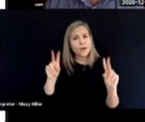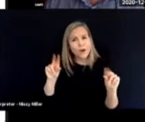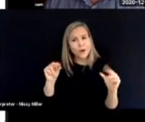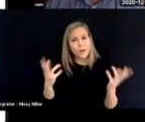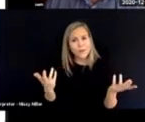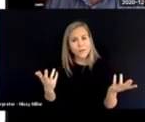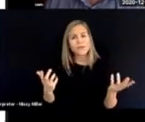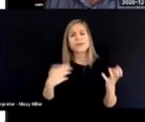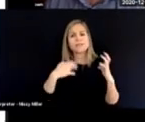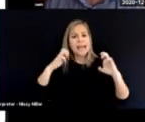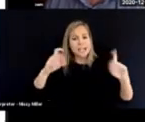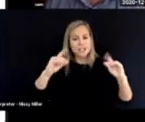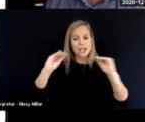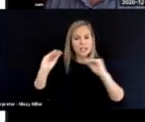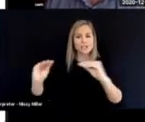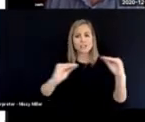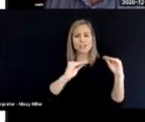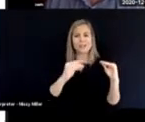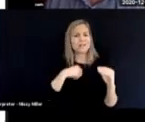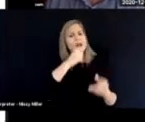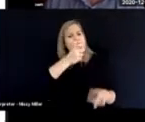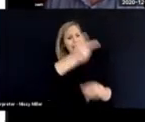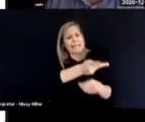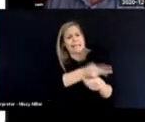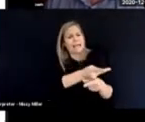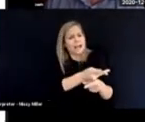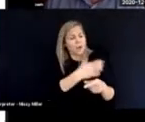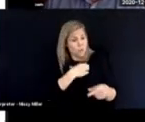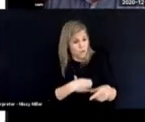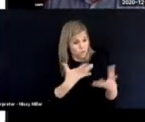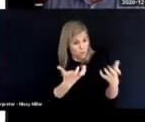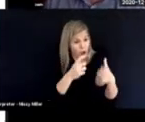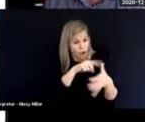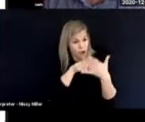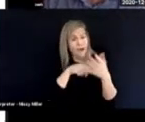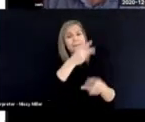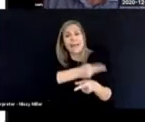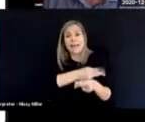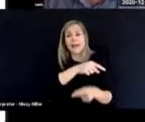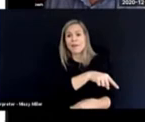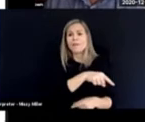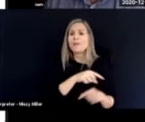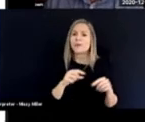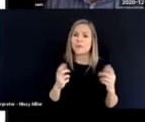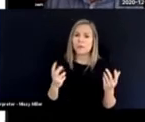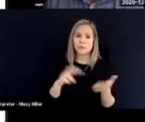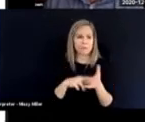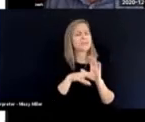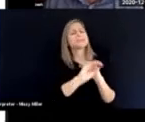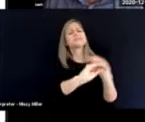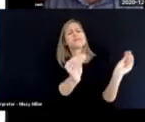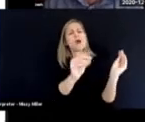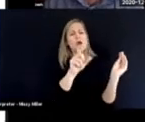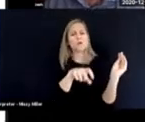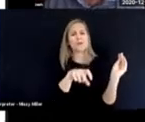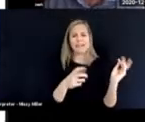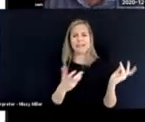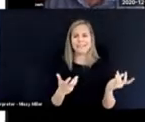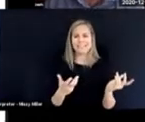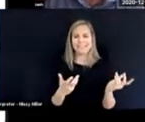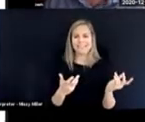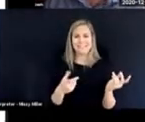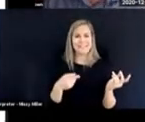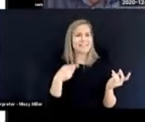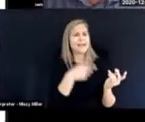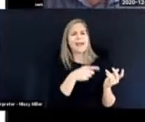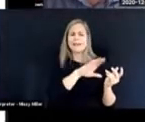is not taking care of their every wish and whim. So they have no needs. Uh, they never have